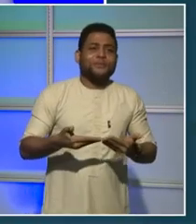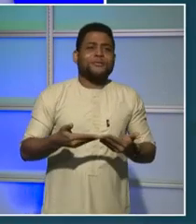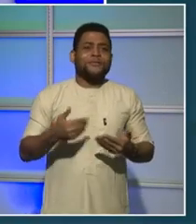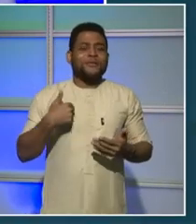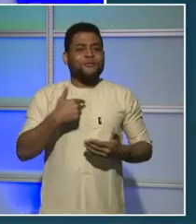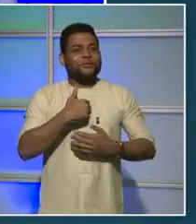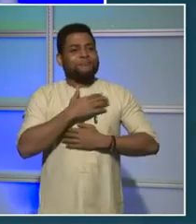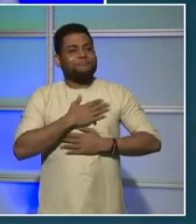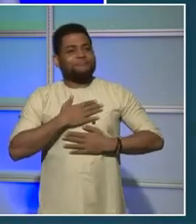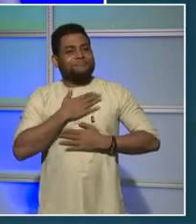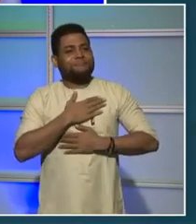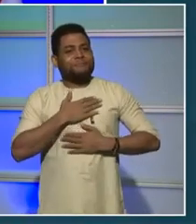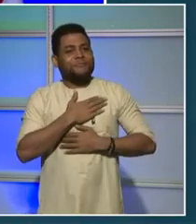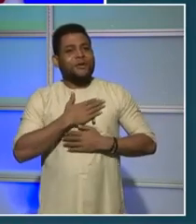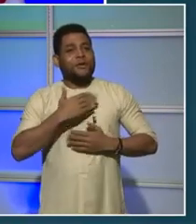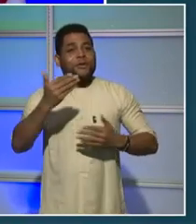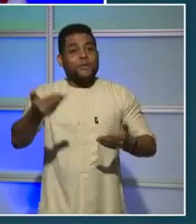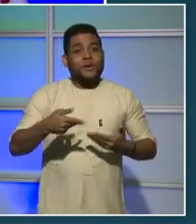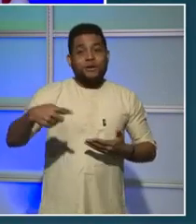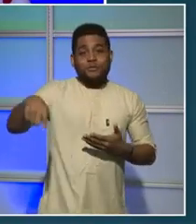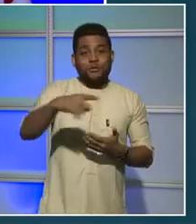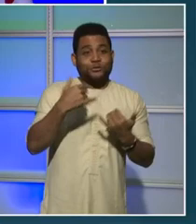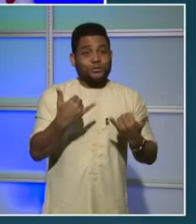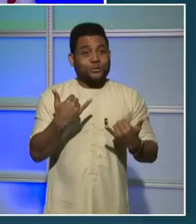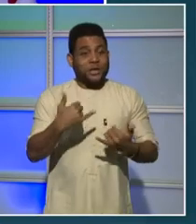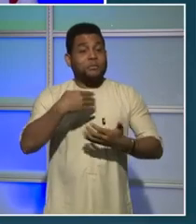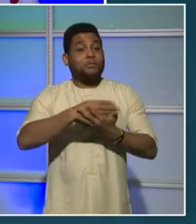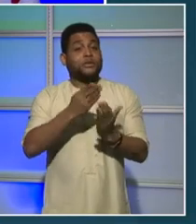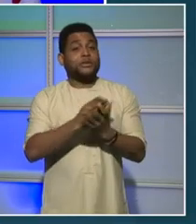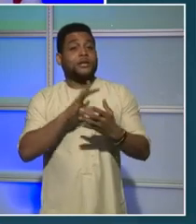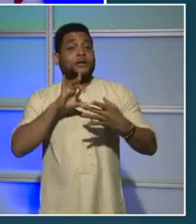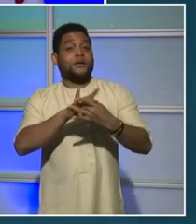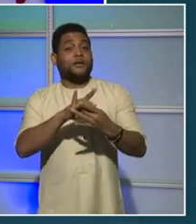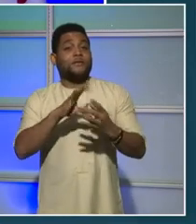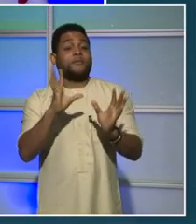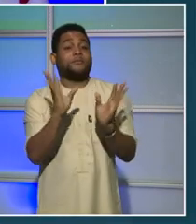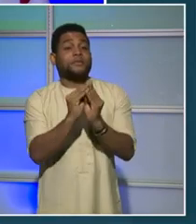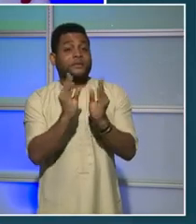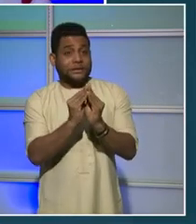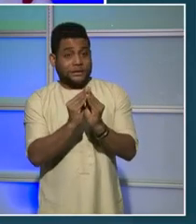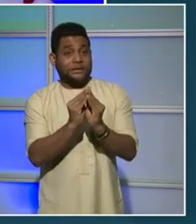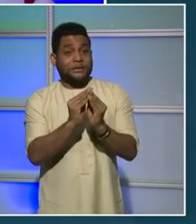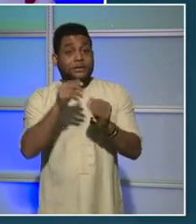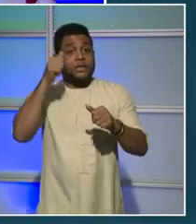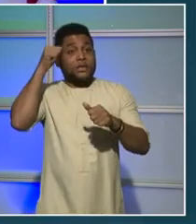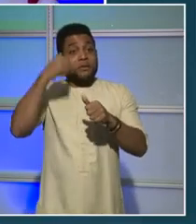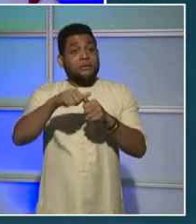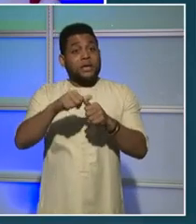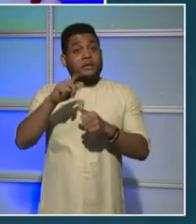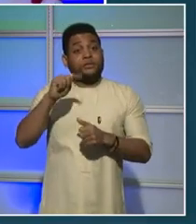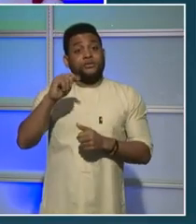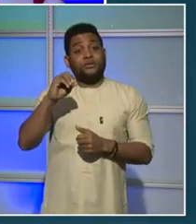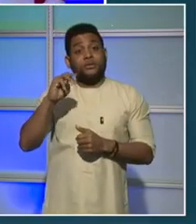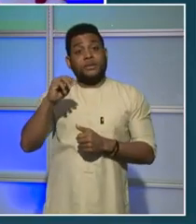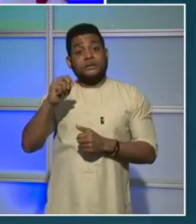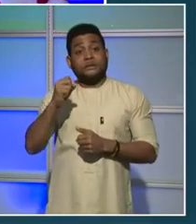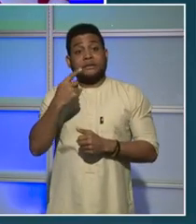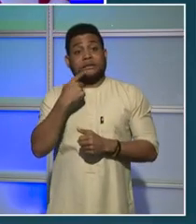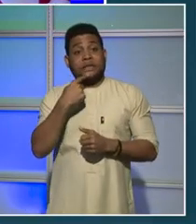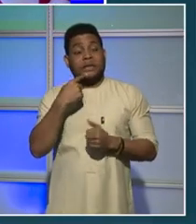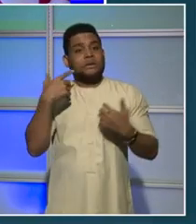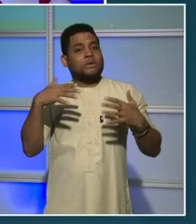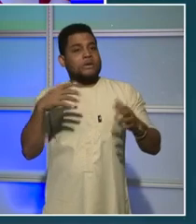budget engagement forum. And as Tomas has said, we've done this each year and we use these forums to get feedback